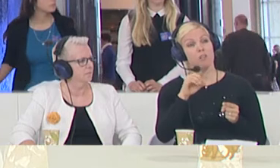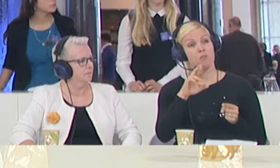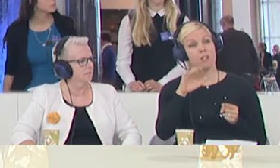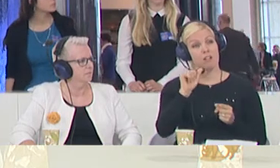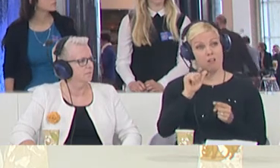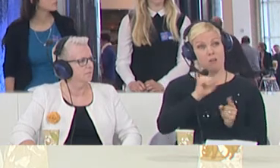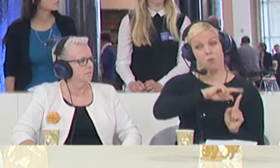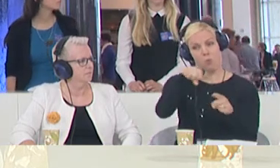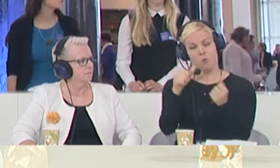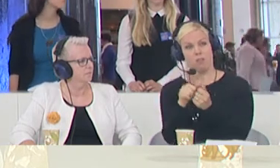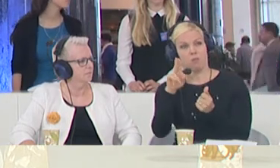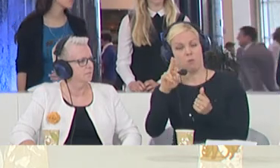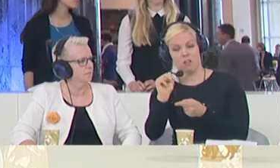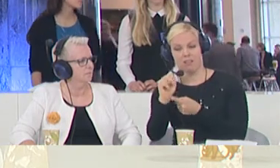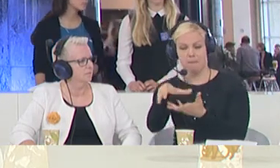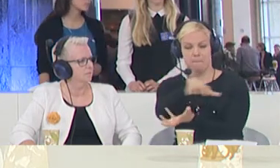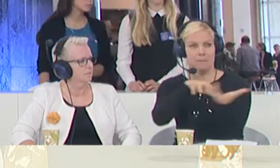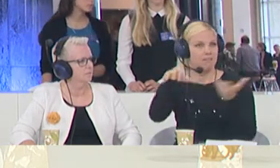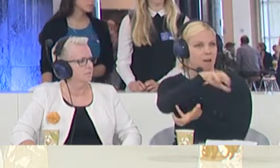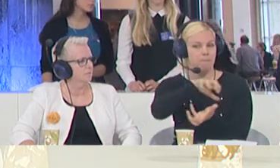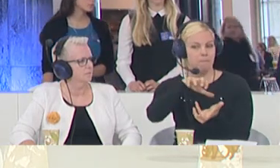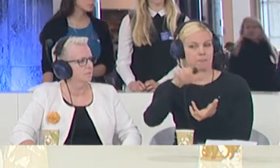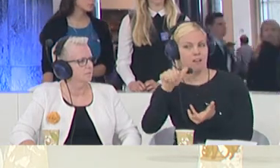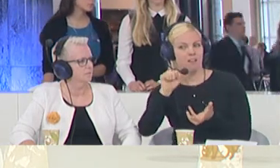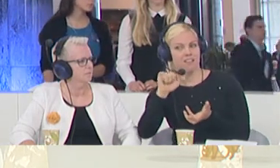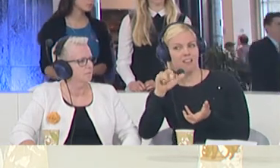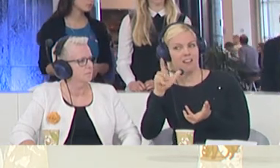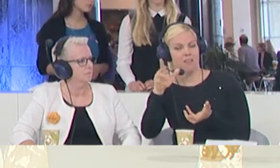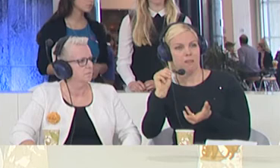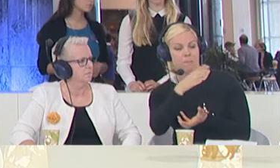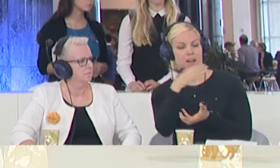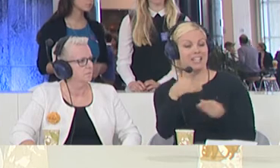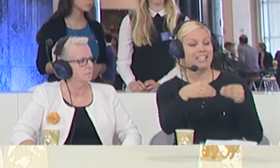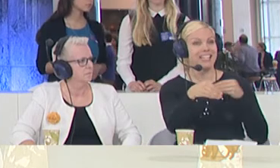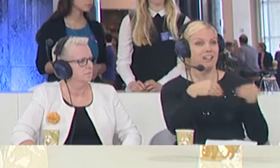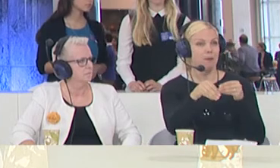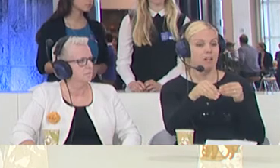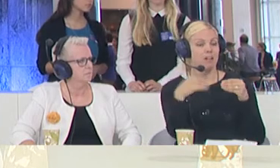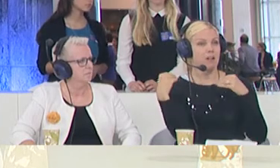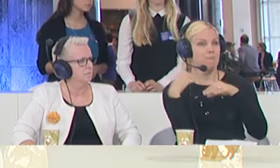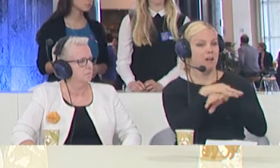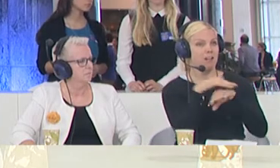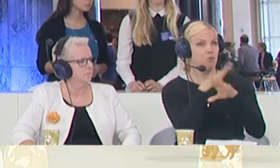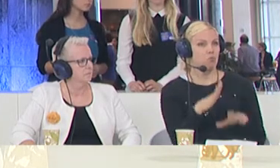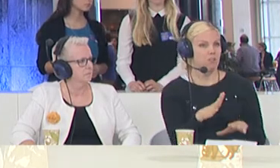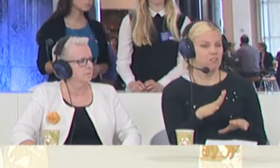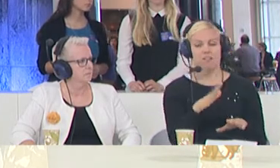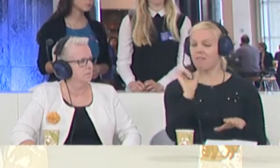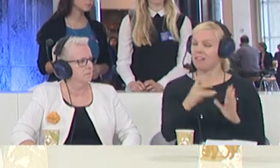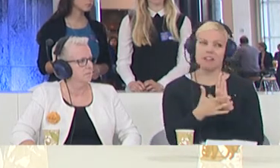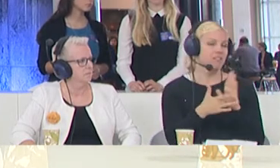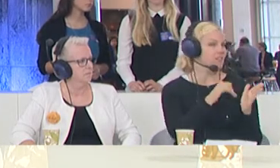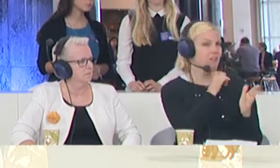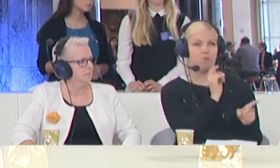Nations, they mixed up asylum and economic migrants as well and said nobody would be turned back, which technically is not correct. The